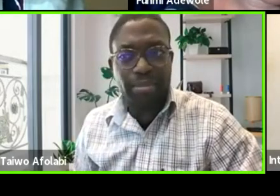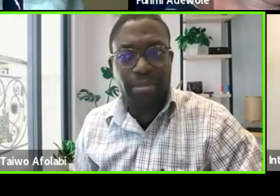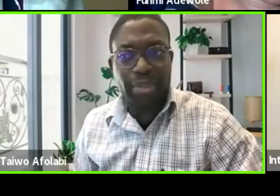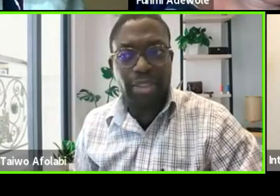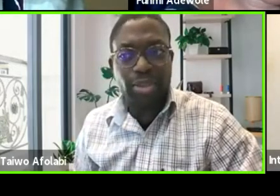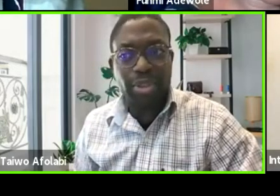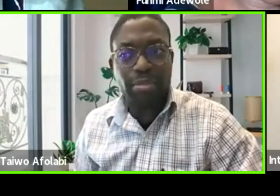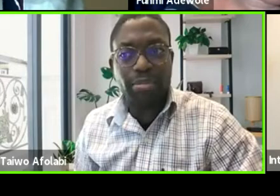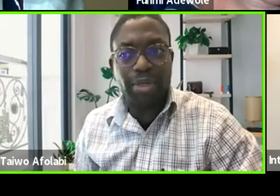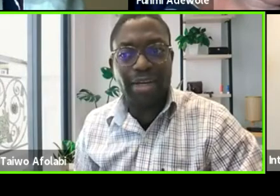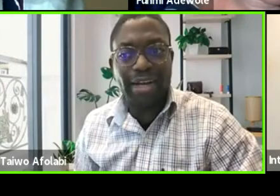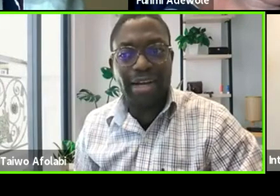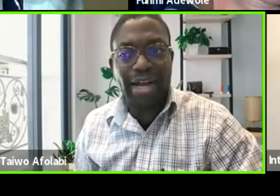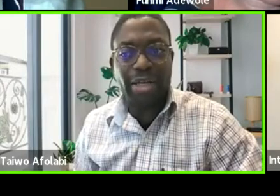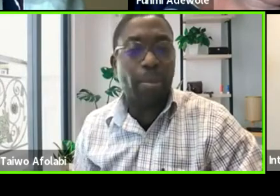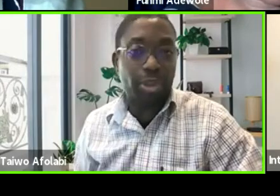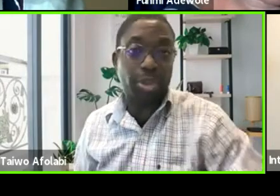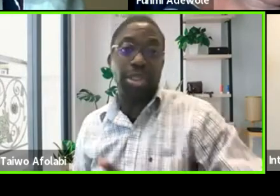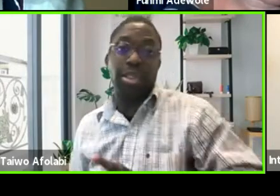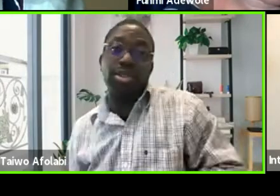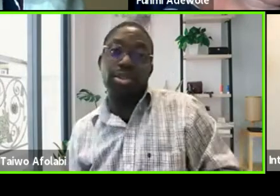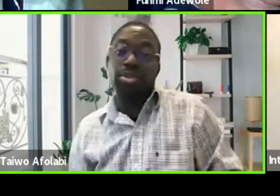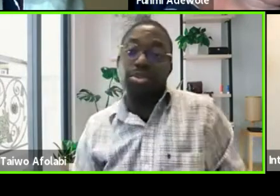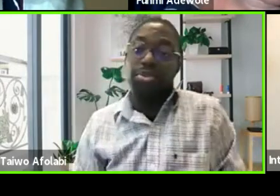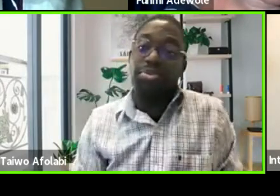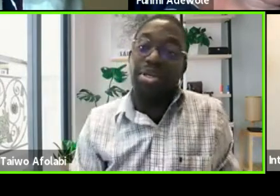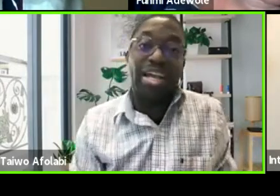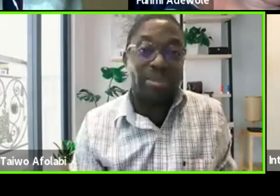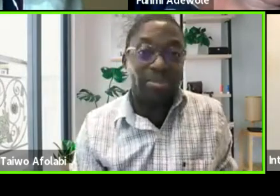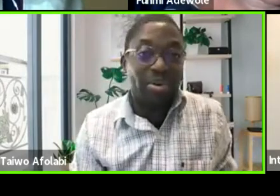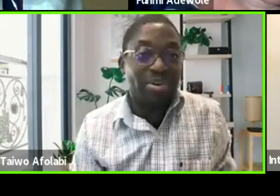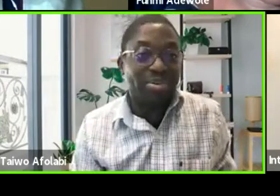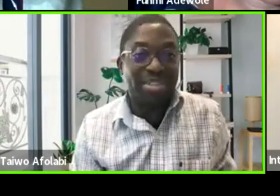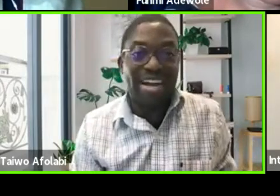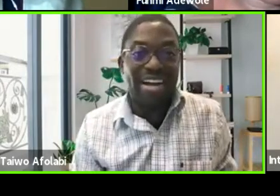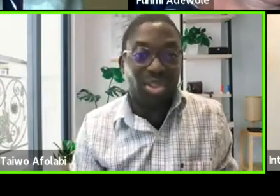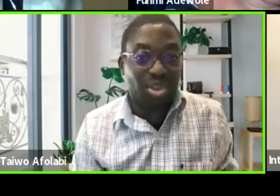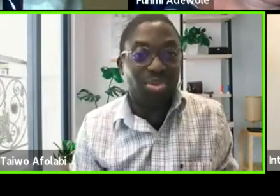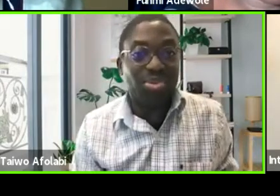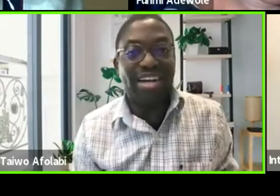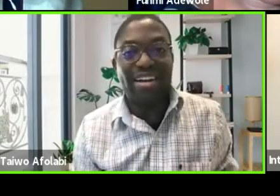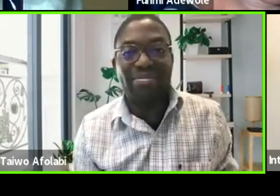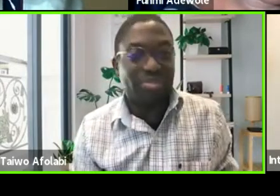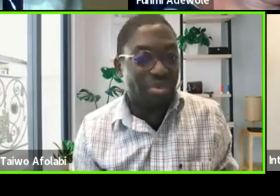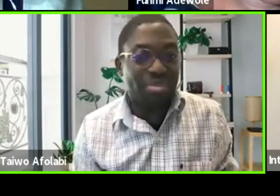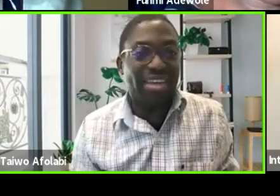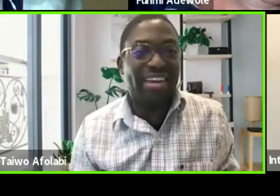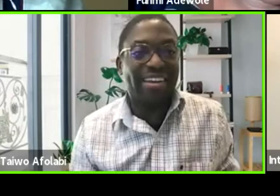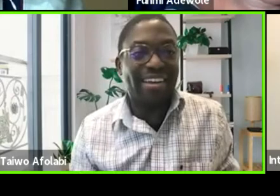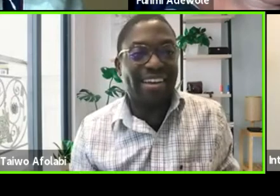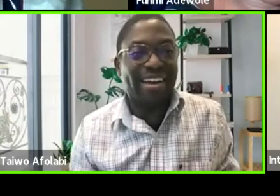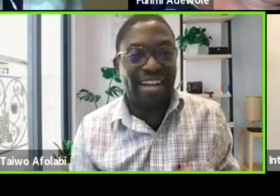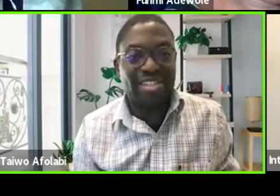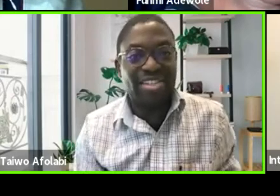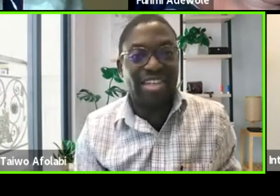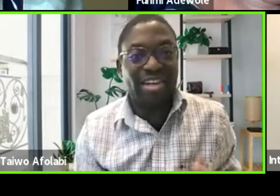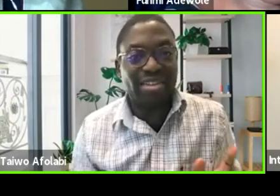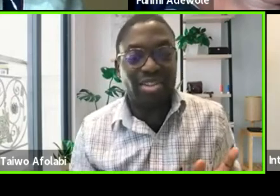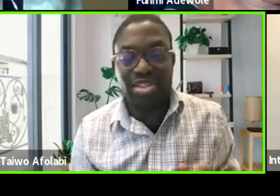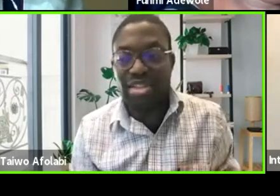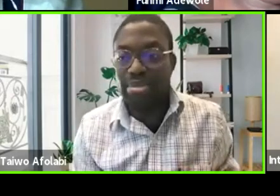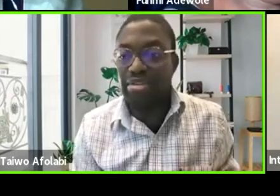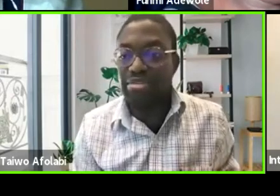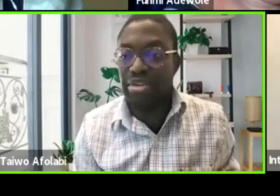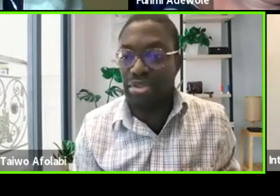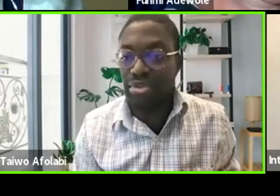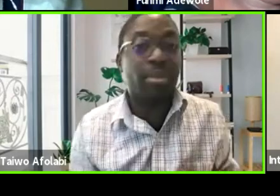Today, it's really an opportunity to really explore with Jude, Fumi and Aganza and they're